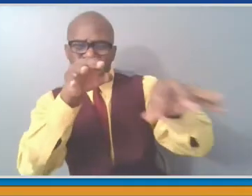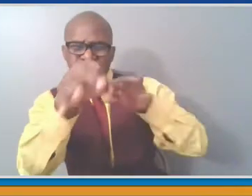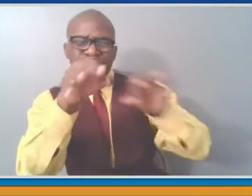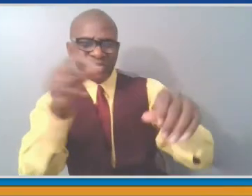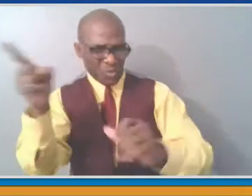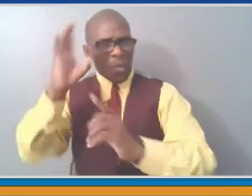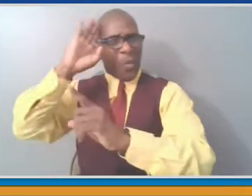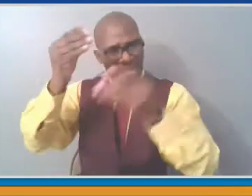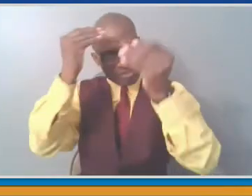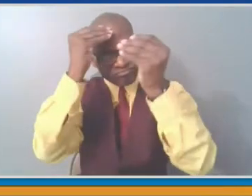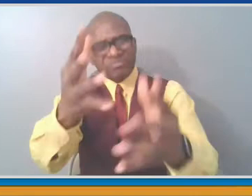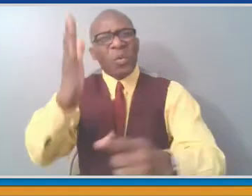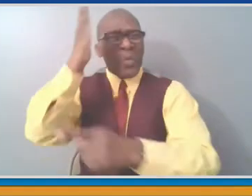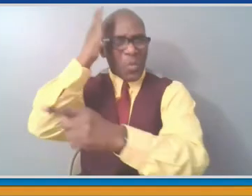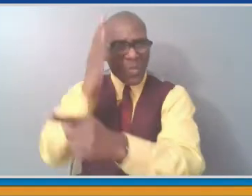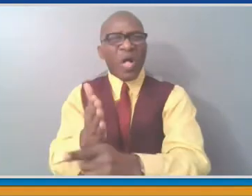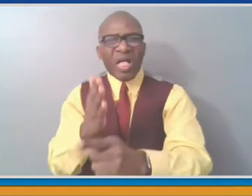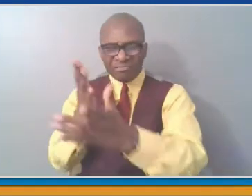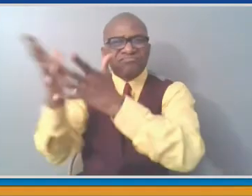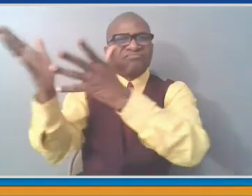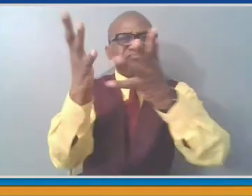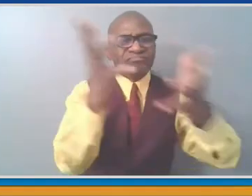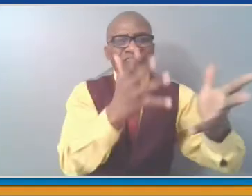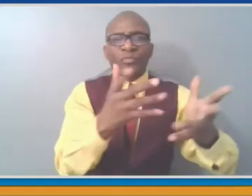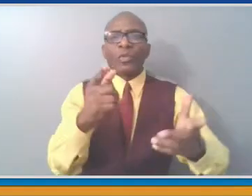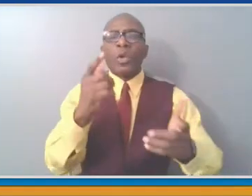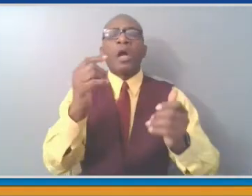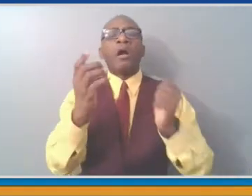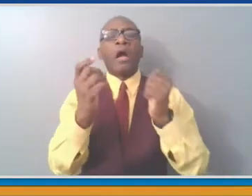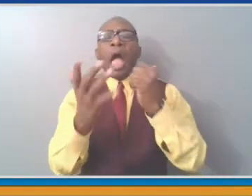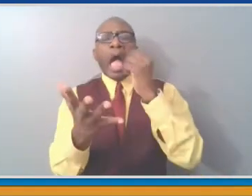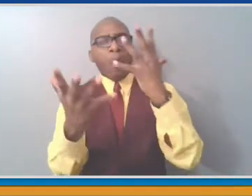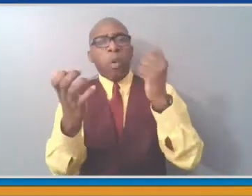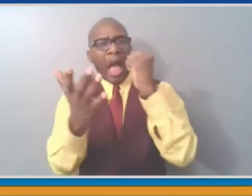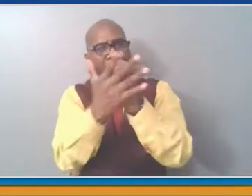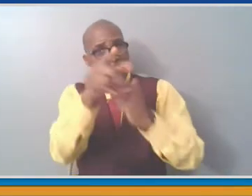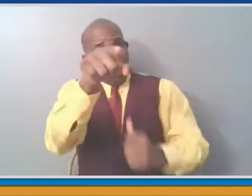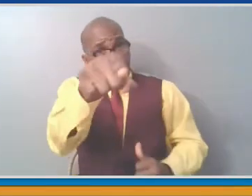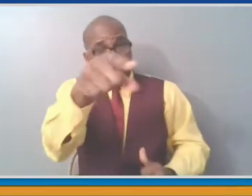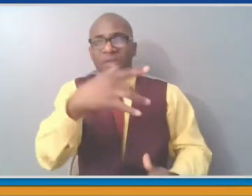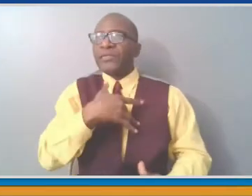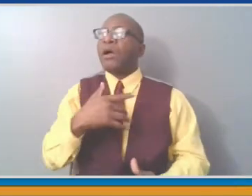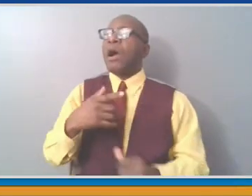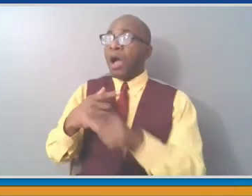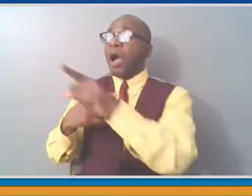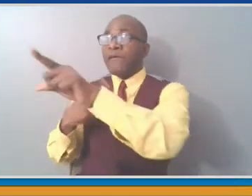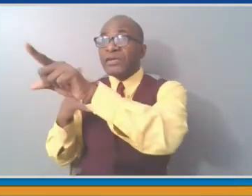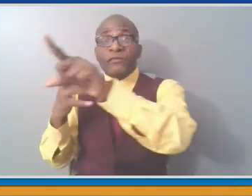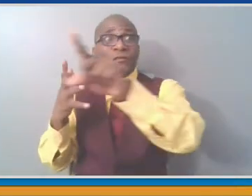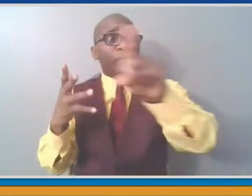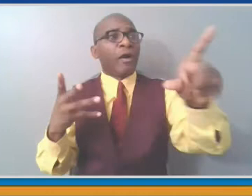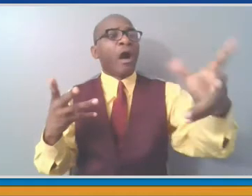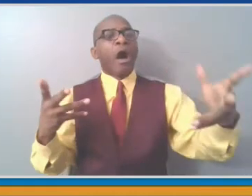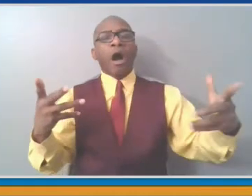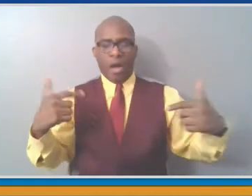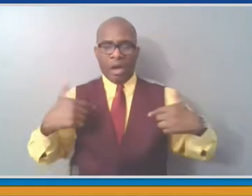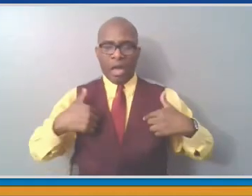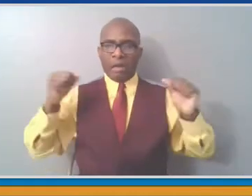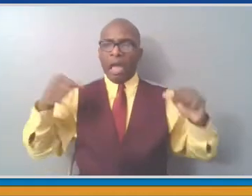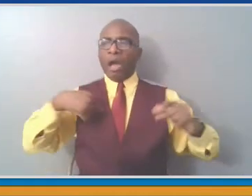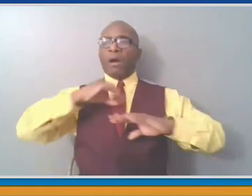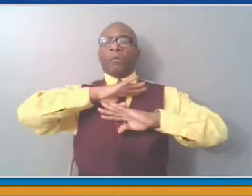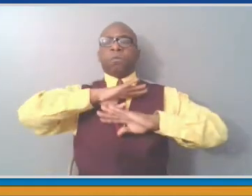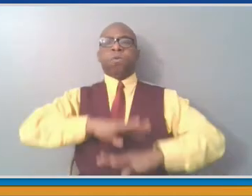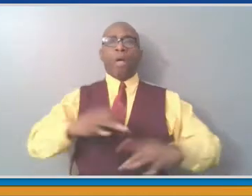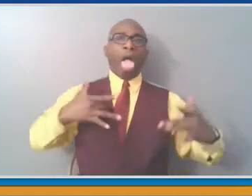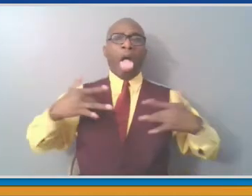of liberation that comes after getting the vaccine that you can once again participate in normal life without feeling like your own health is at risk